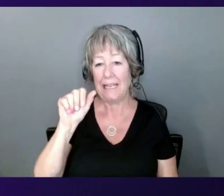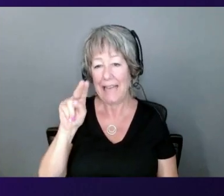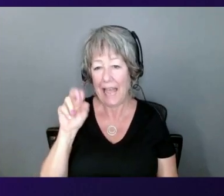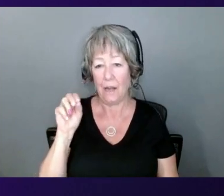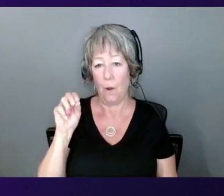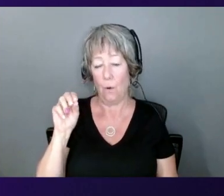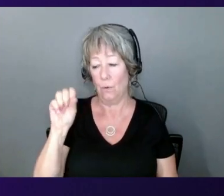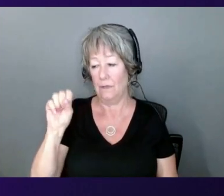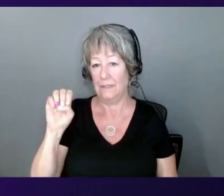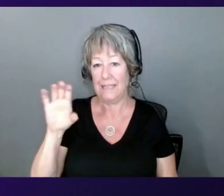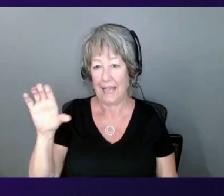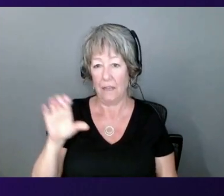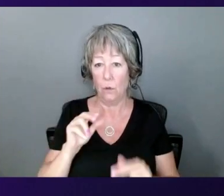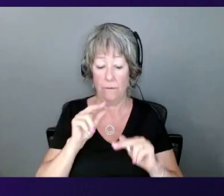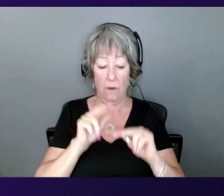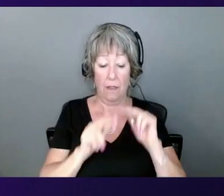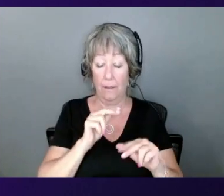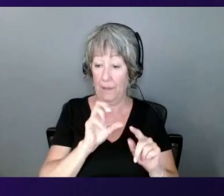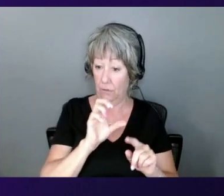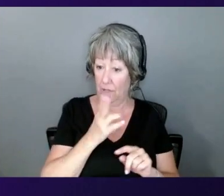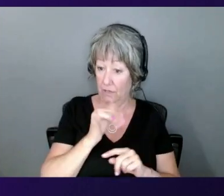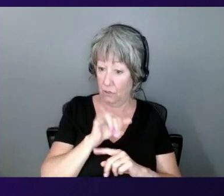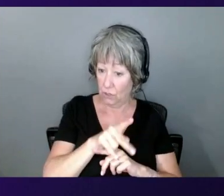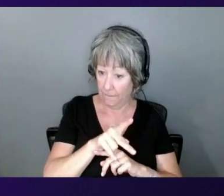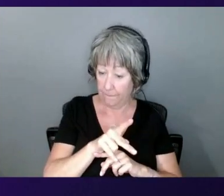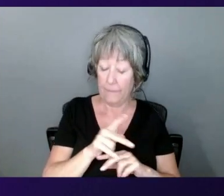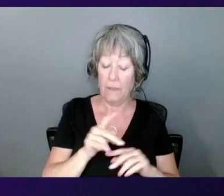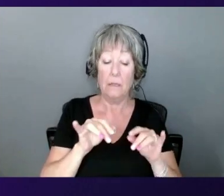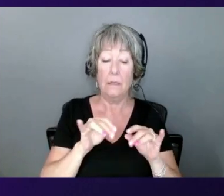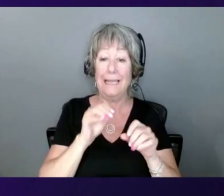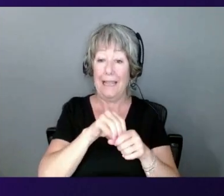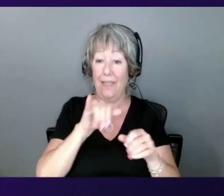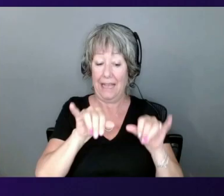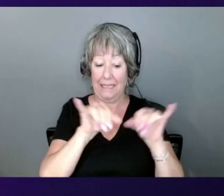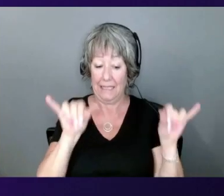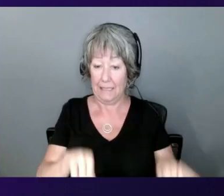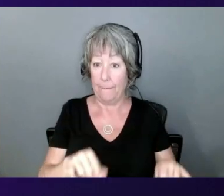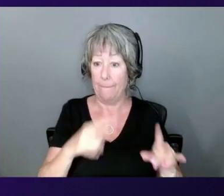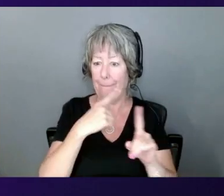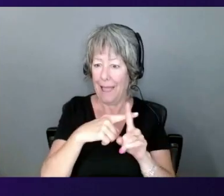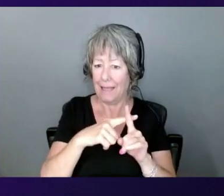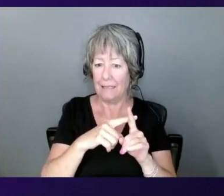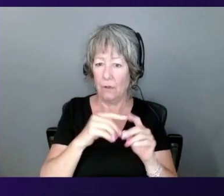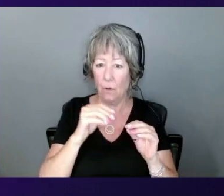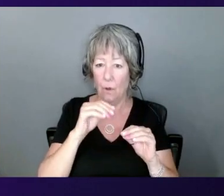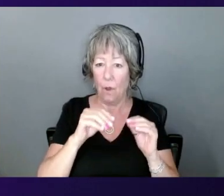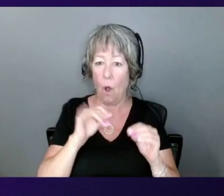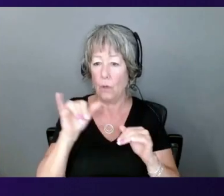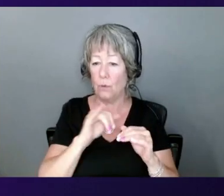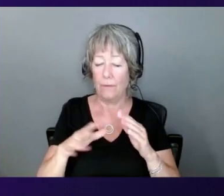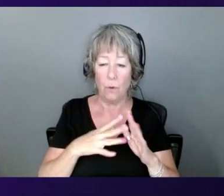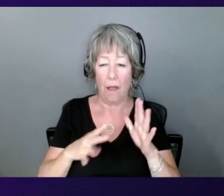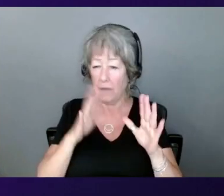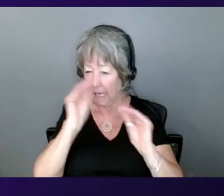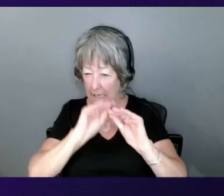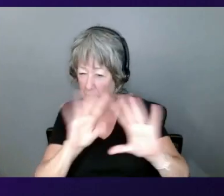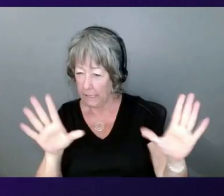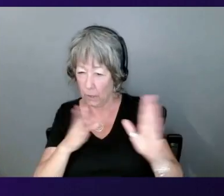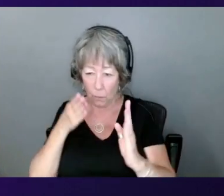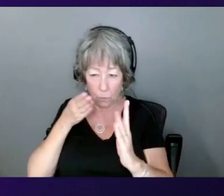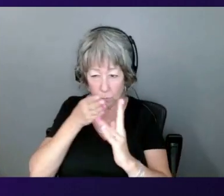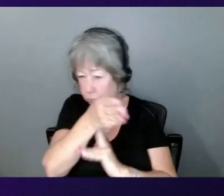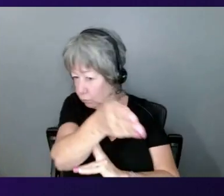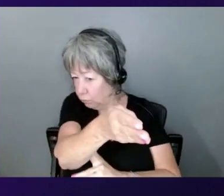just the chip, but while building the chips in the system, you need to build a pretty wide access rod for all these electric current.